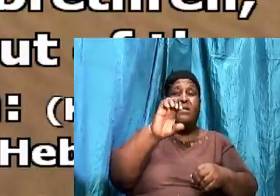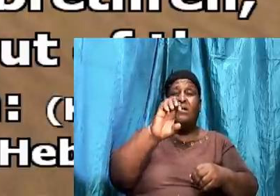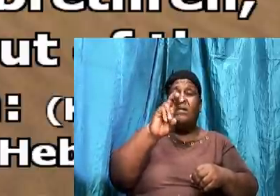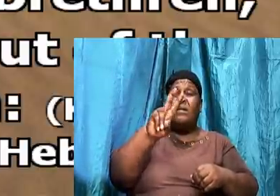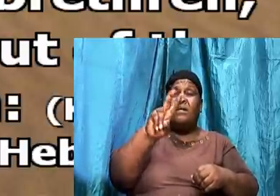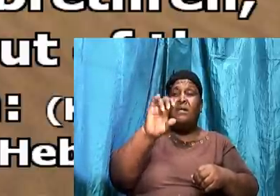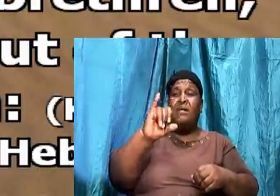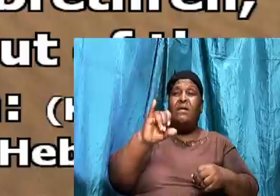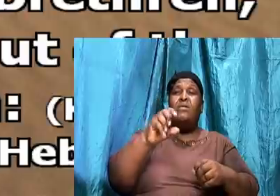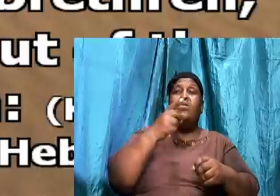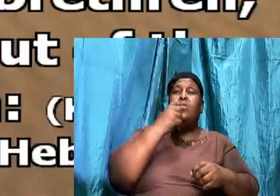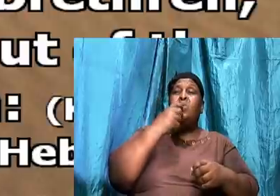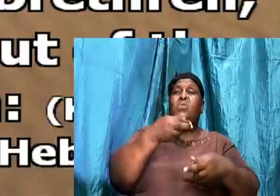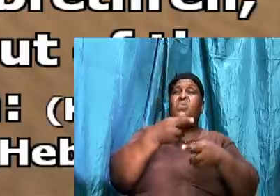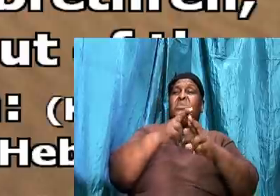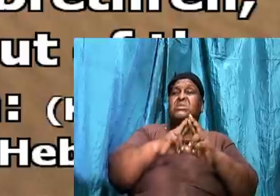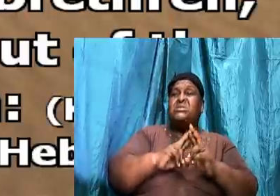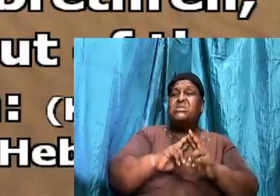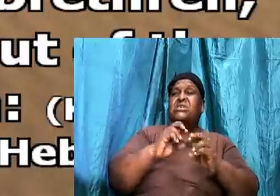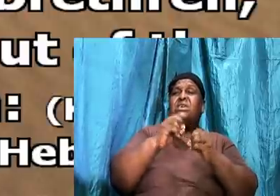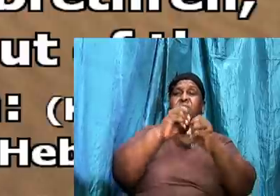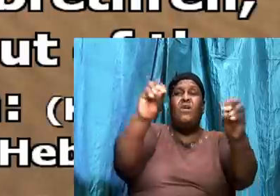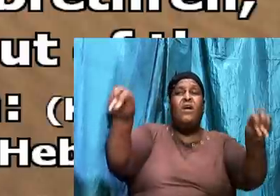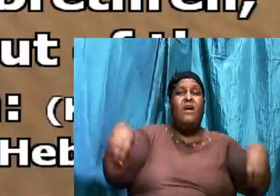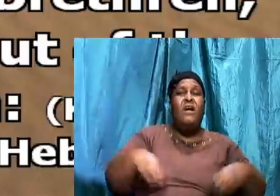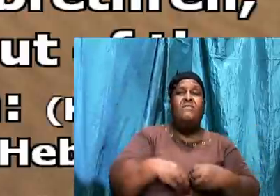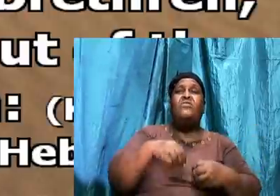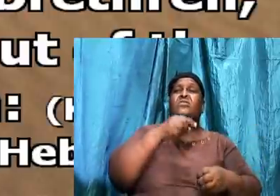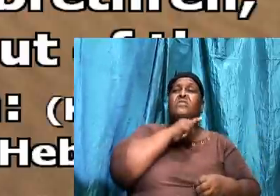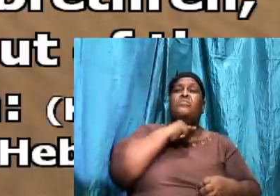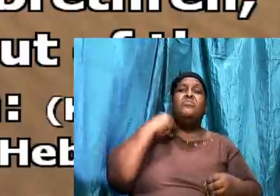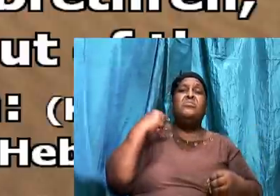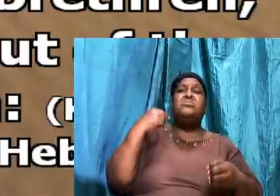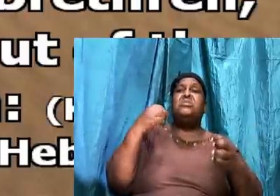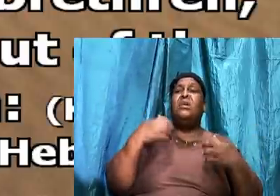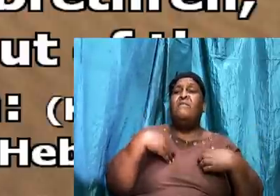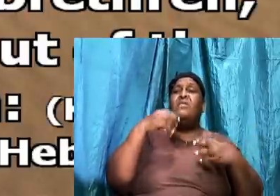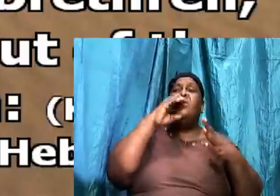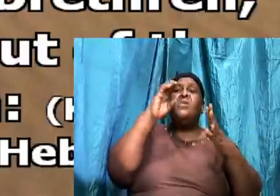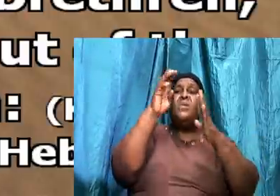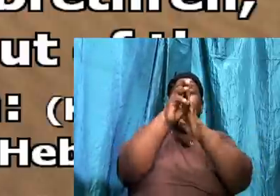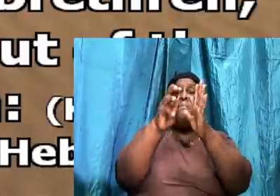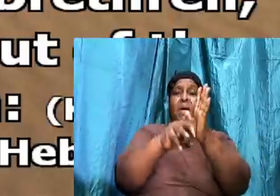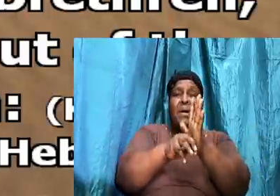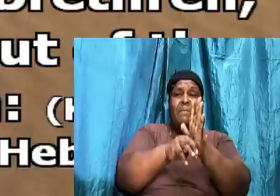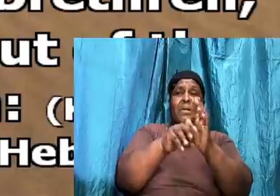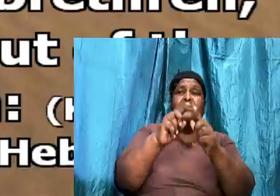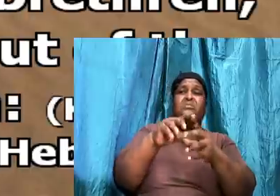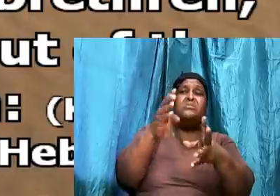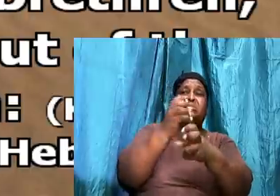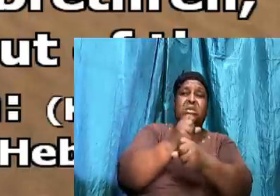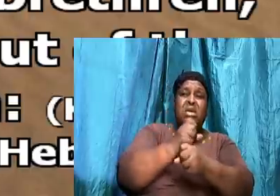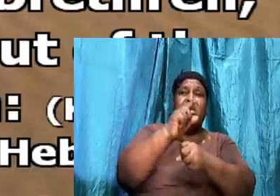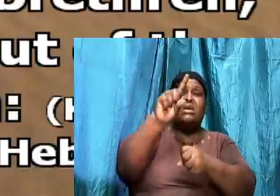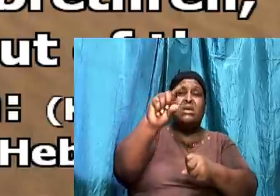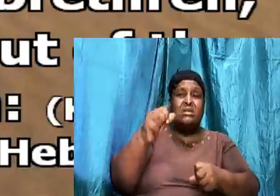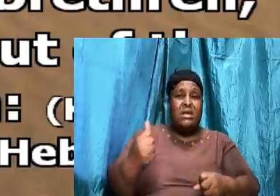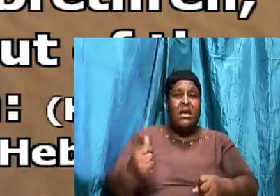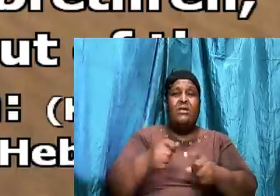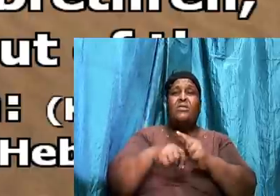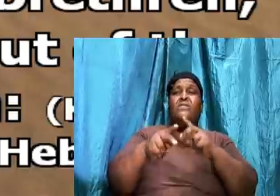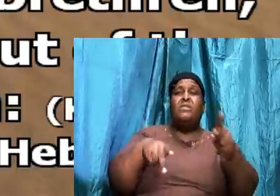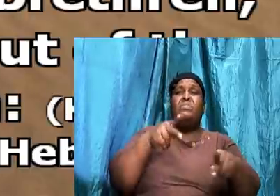Have a commandment. To take tithes of the people. According to the law. that is. Of the brethren.